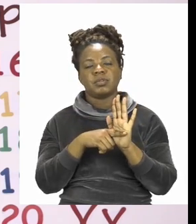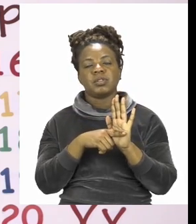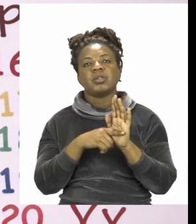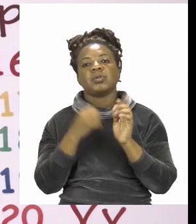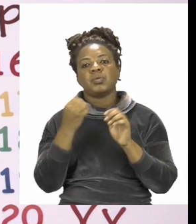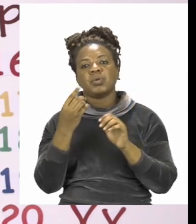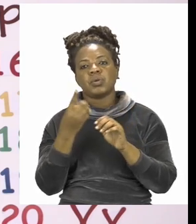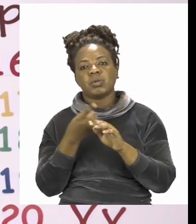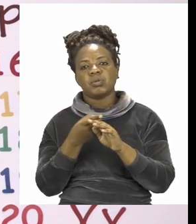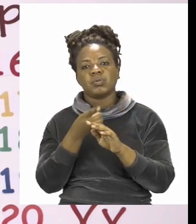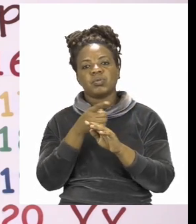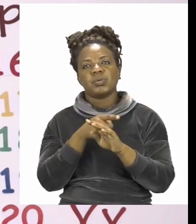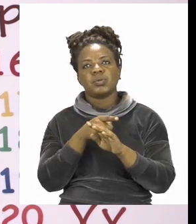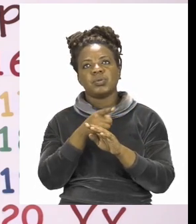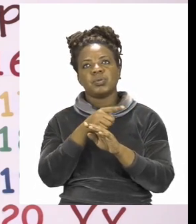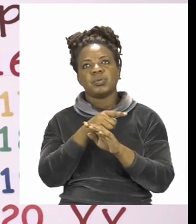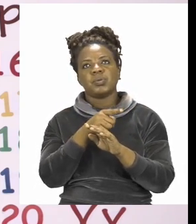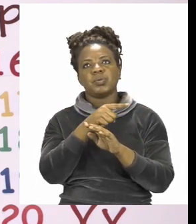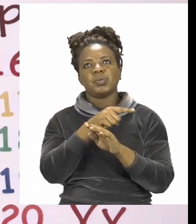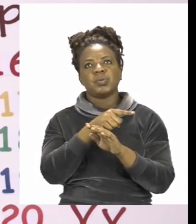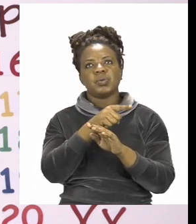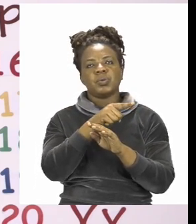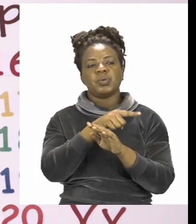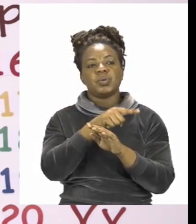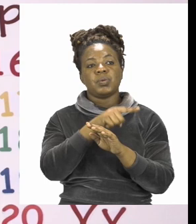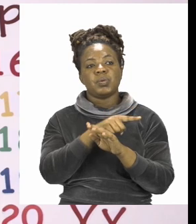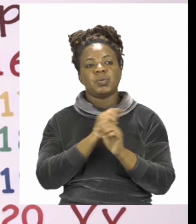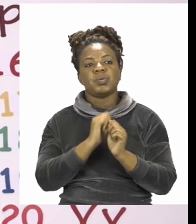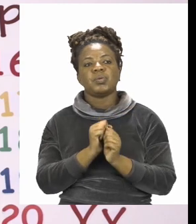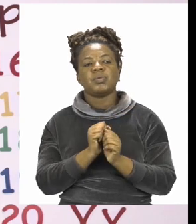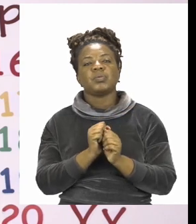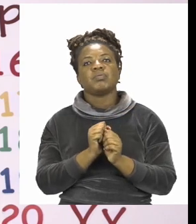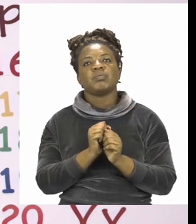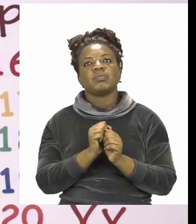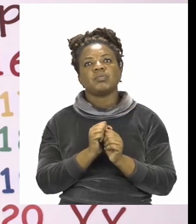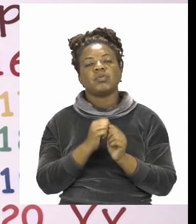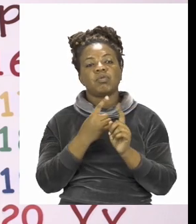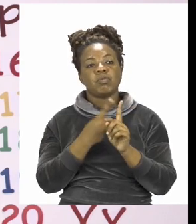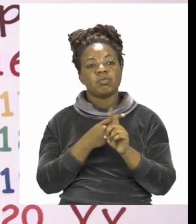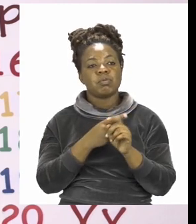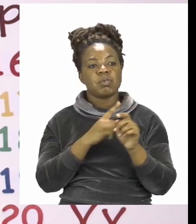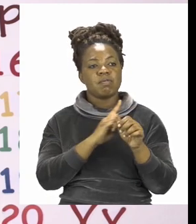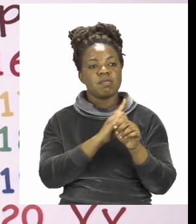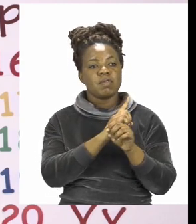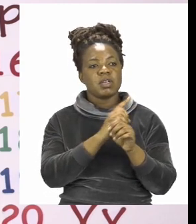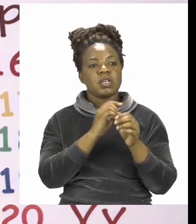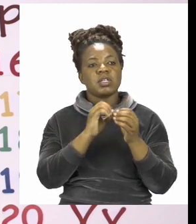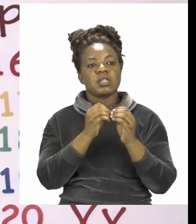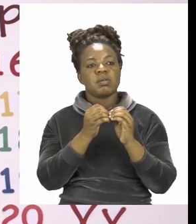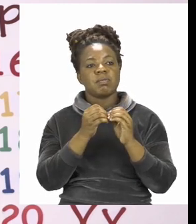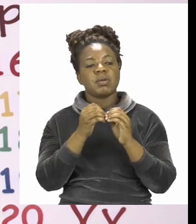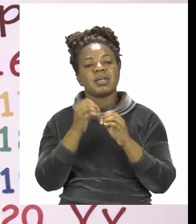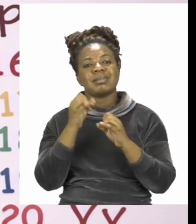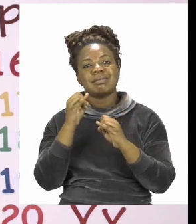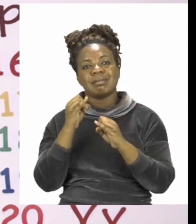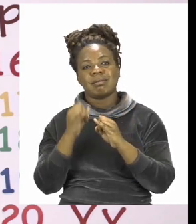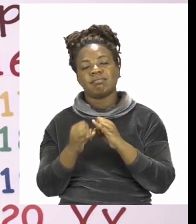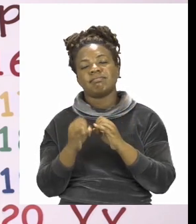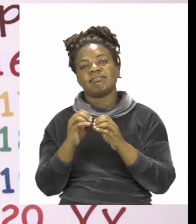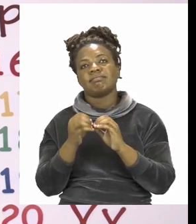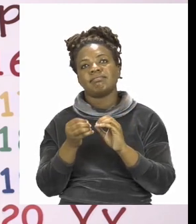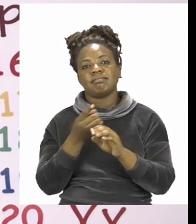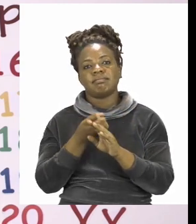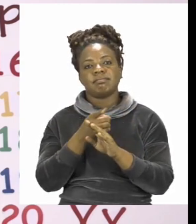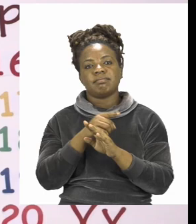from the first number to the one that is at the equal sign. Take your time and I'll see you soon